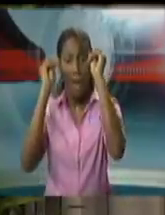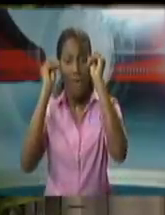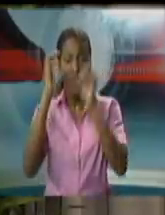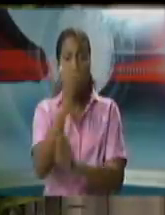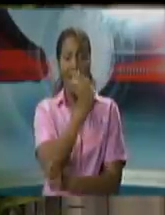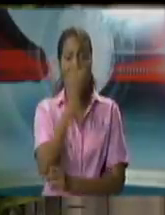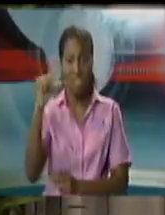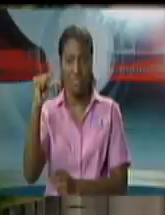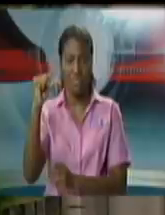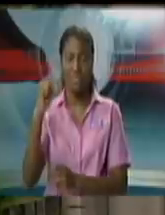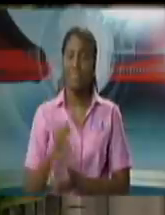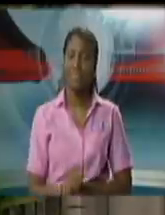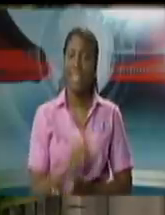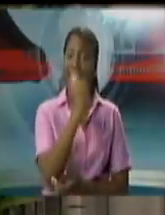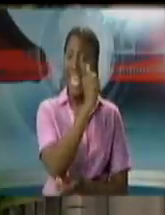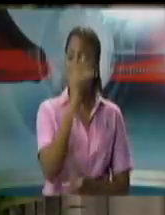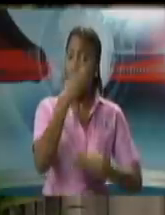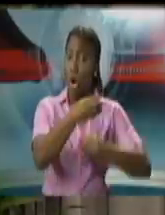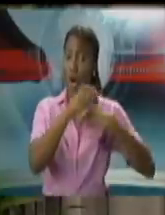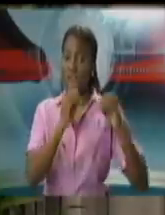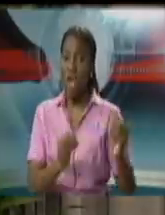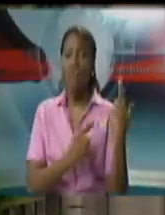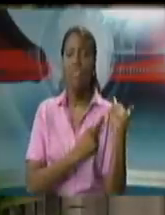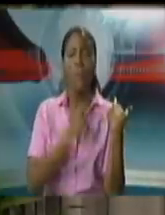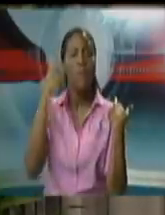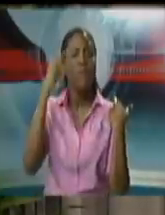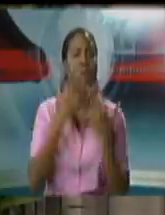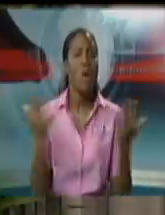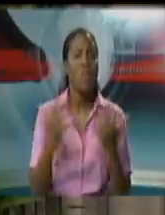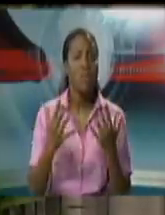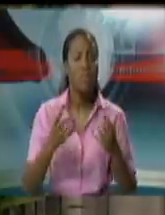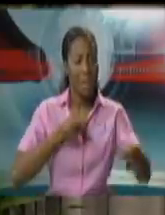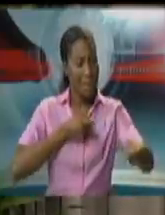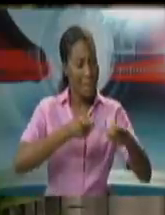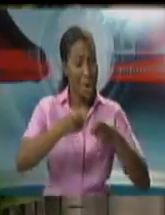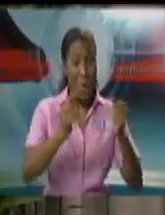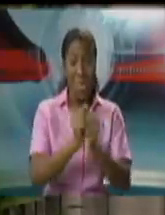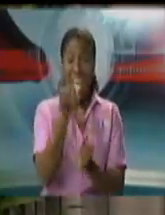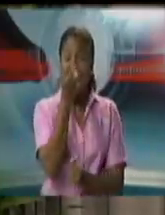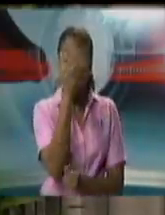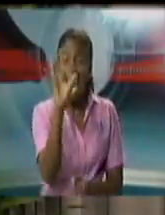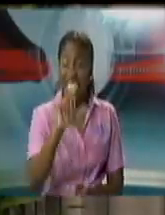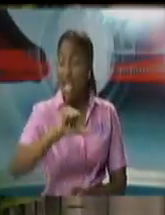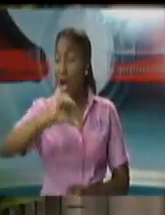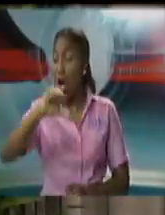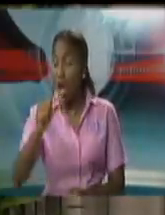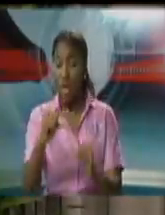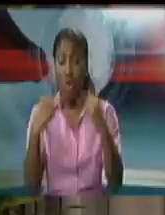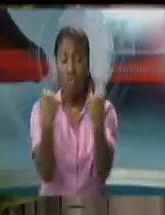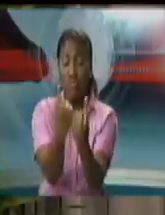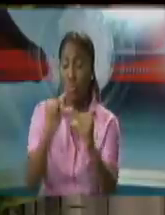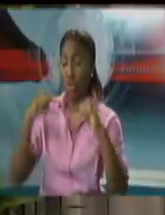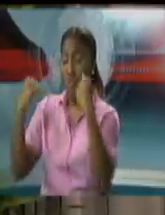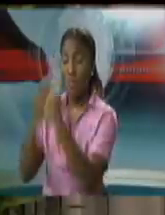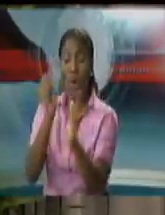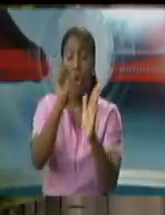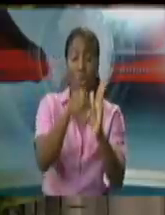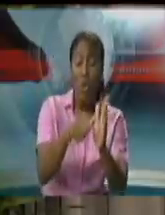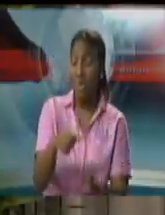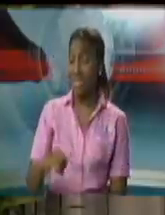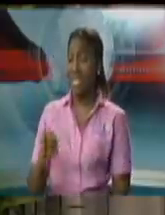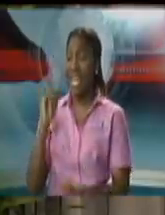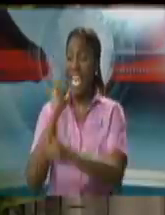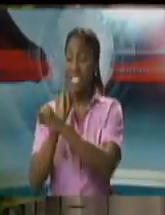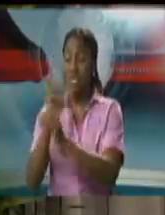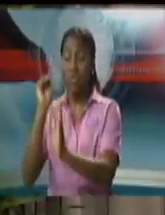The Attorney General's office is responsible for coordinating with 19 other bodies, including the judiciary, the industrial court,